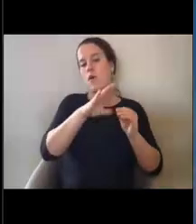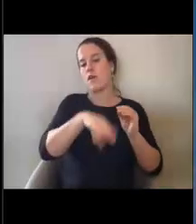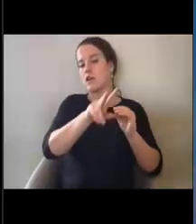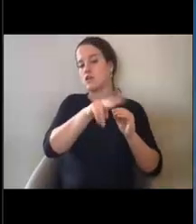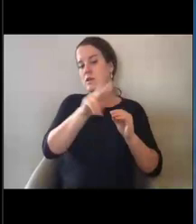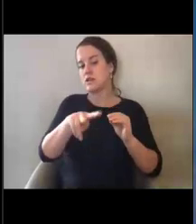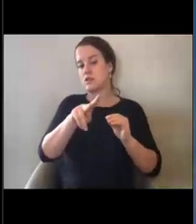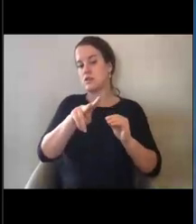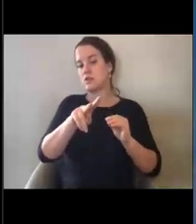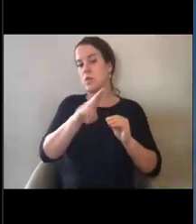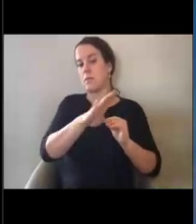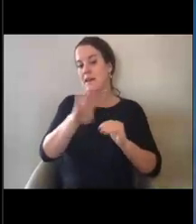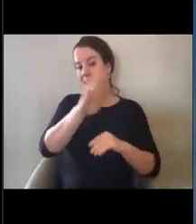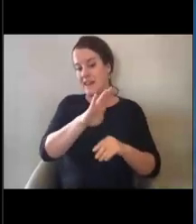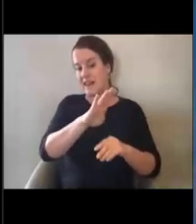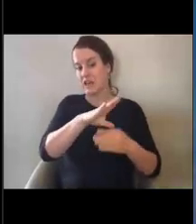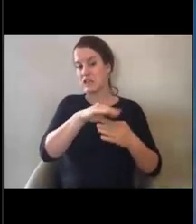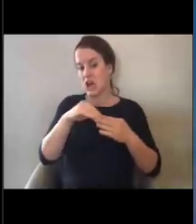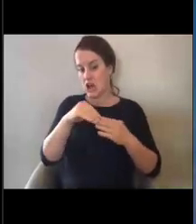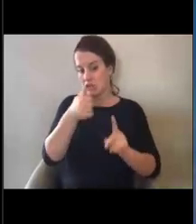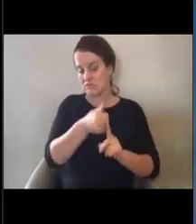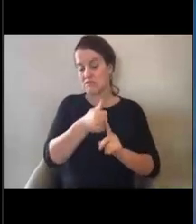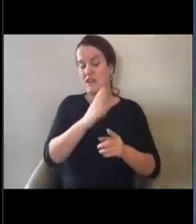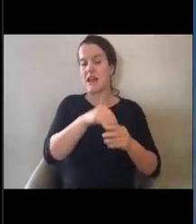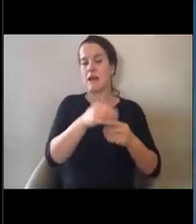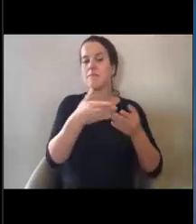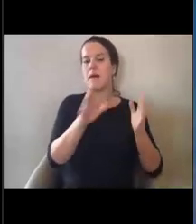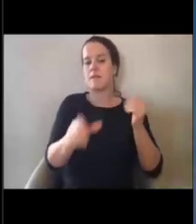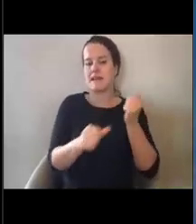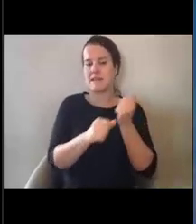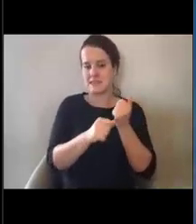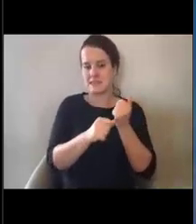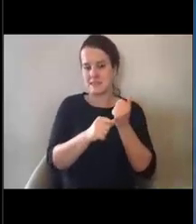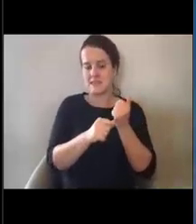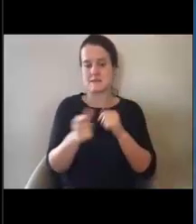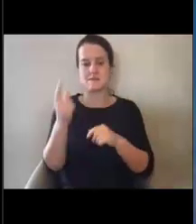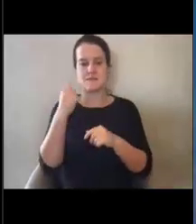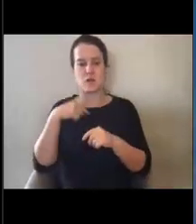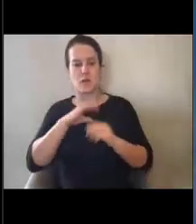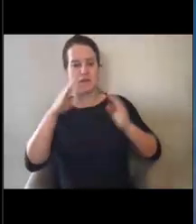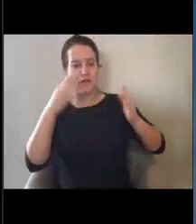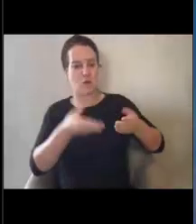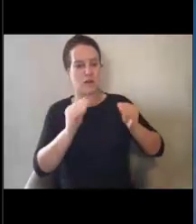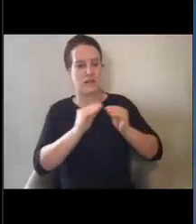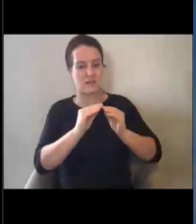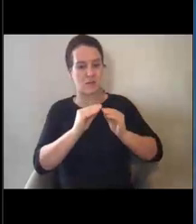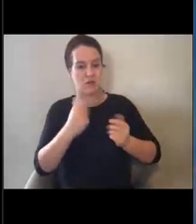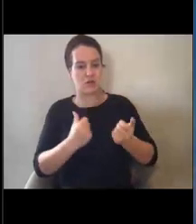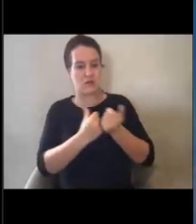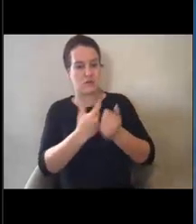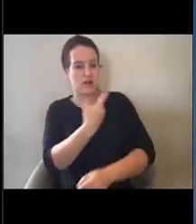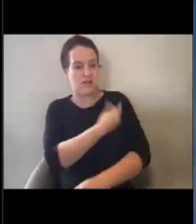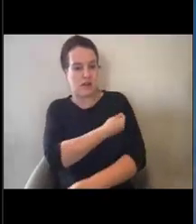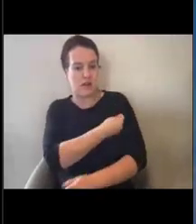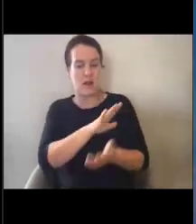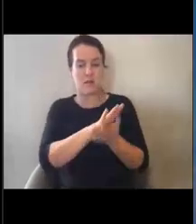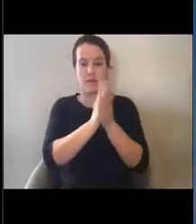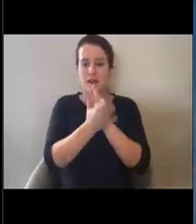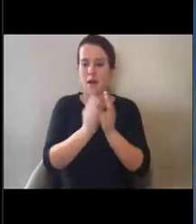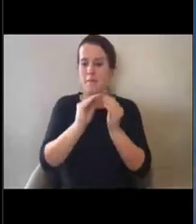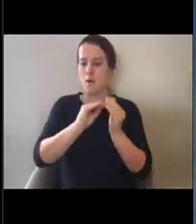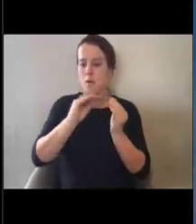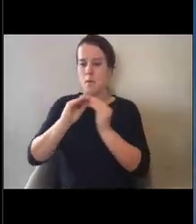As we lean into our efforts to support vaccinations and more people are becoming vaccinated,